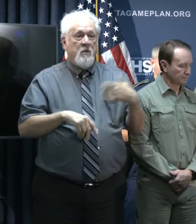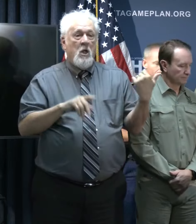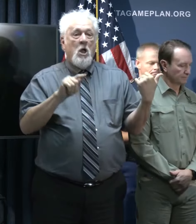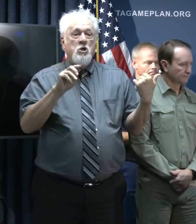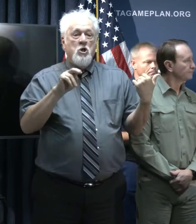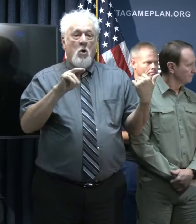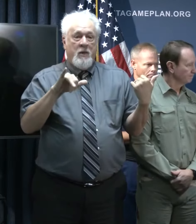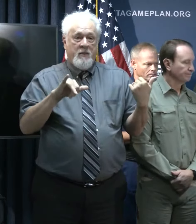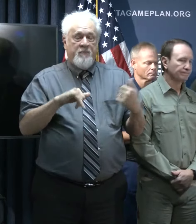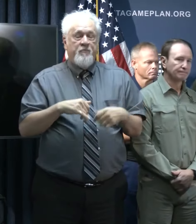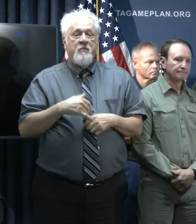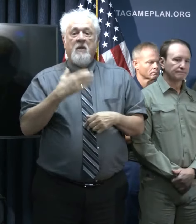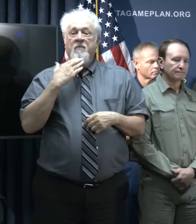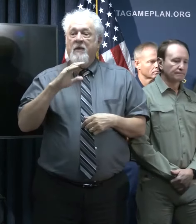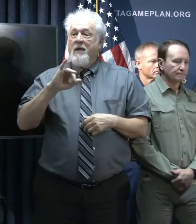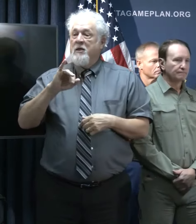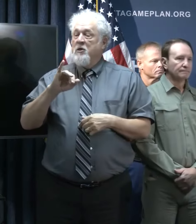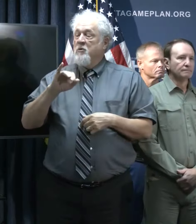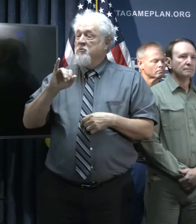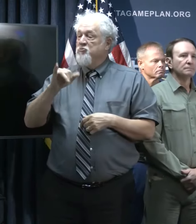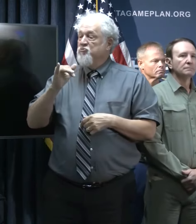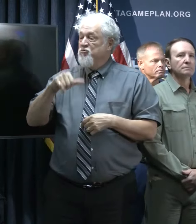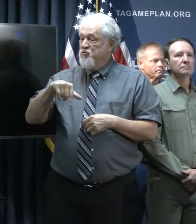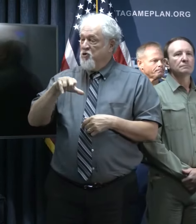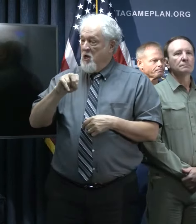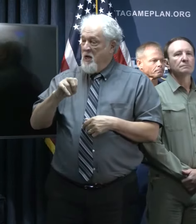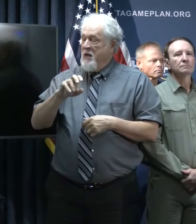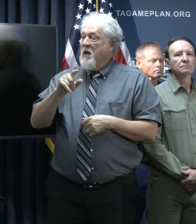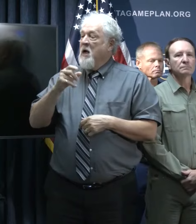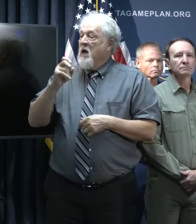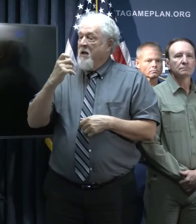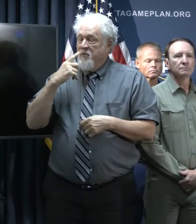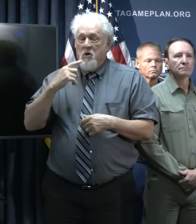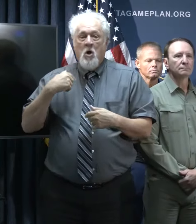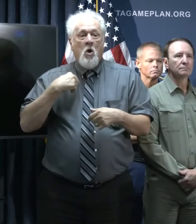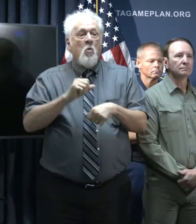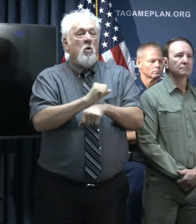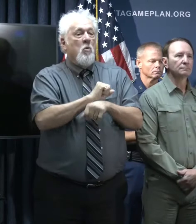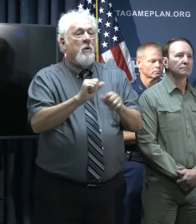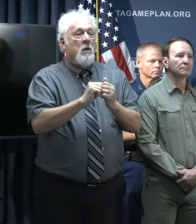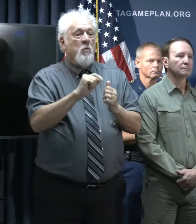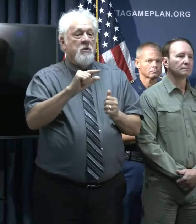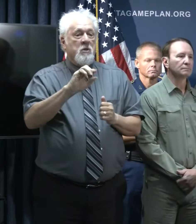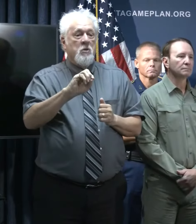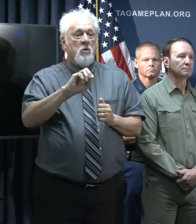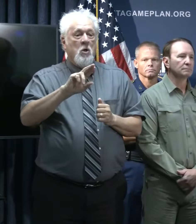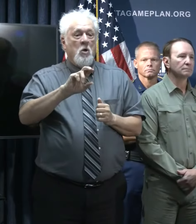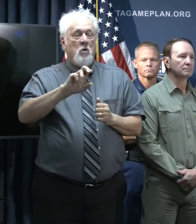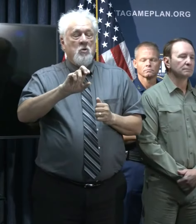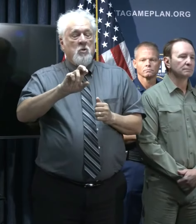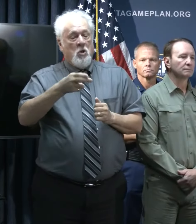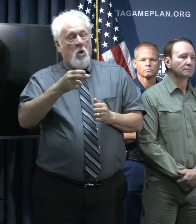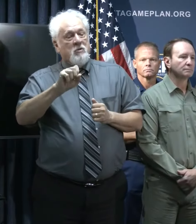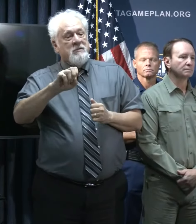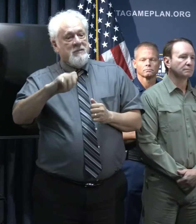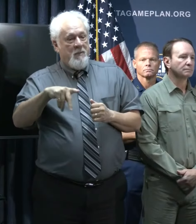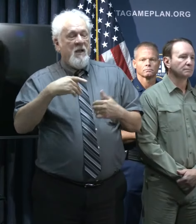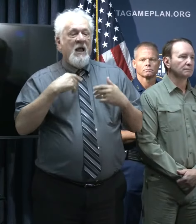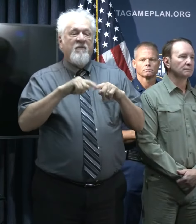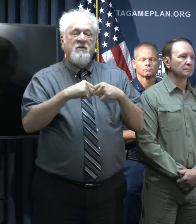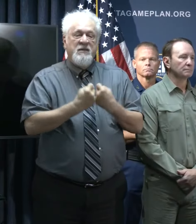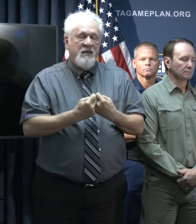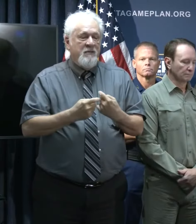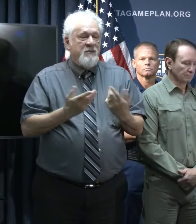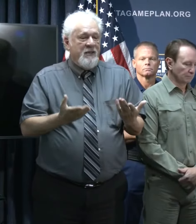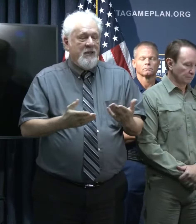Thank you, Jacques. Thank you, Governor. As Jacques said, we've been working very closely with Gosep. For the last several days, we've got teams on site. We've got commodities here like